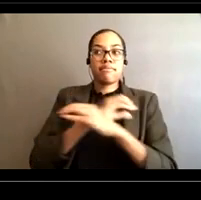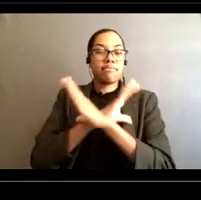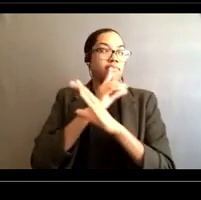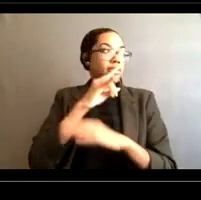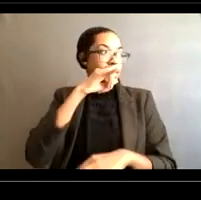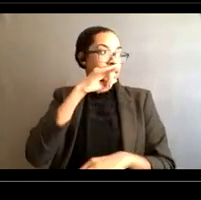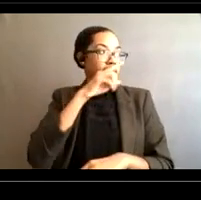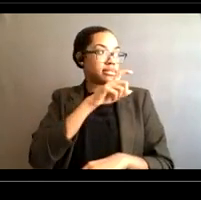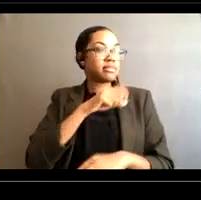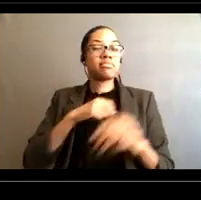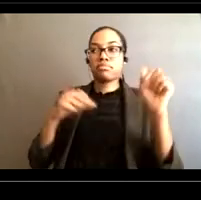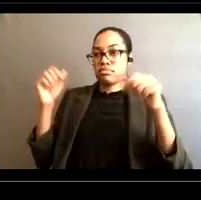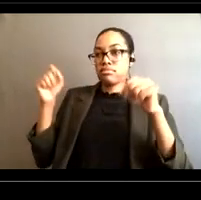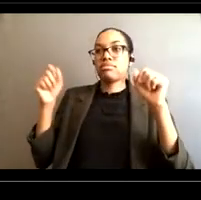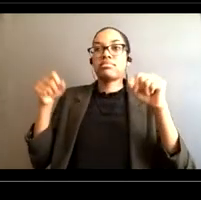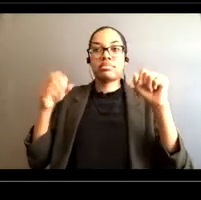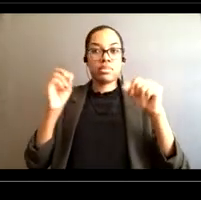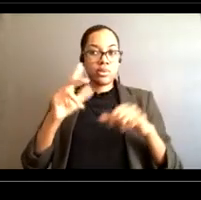Okay